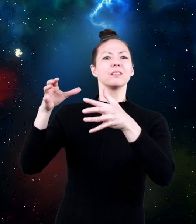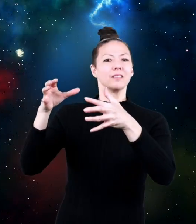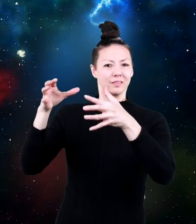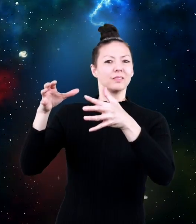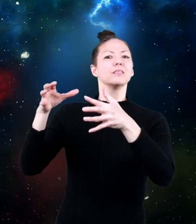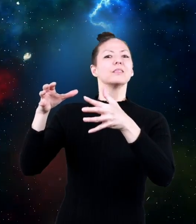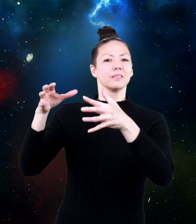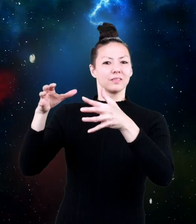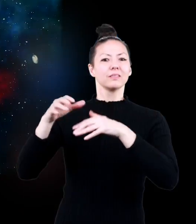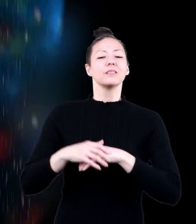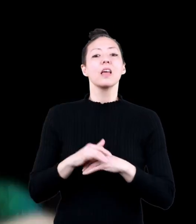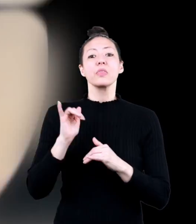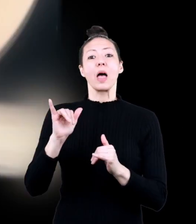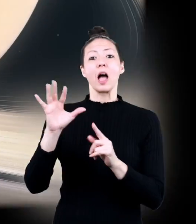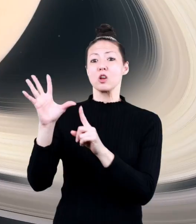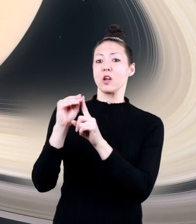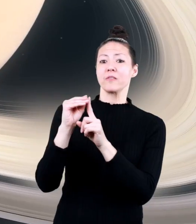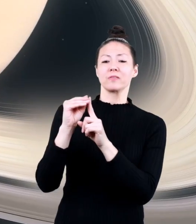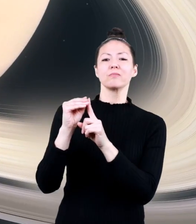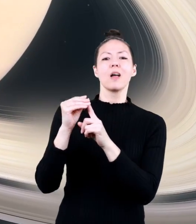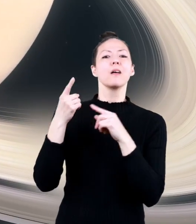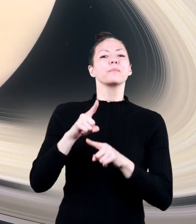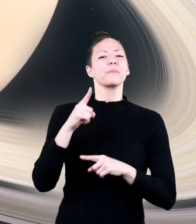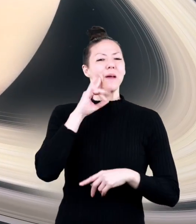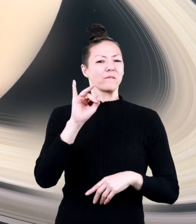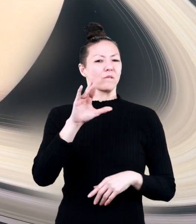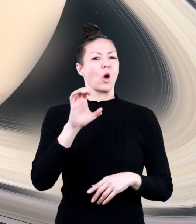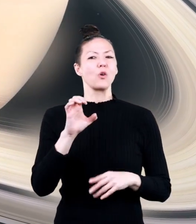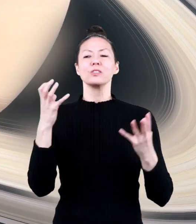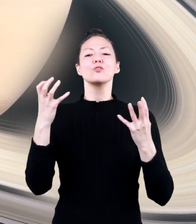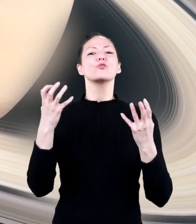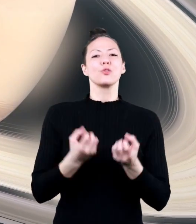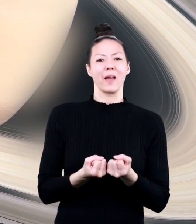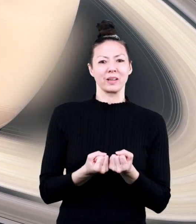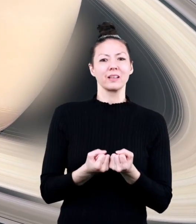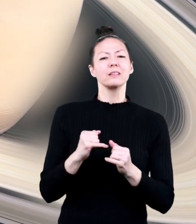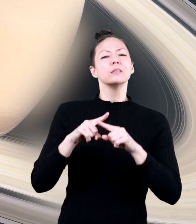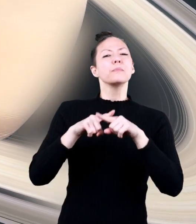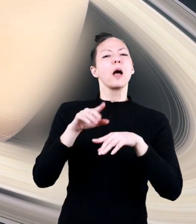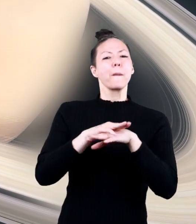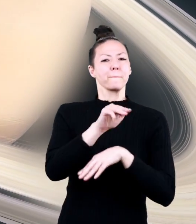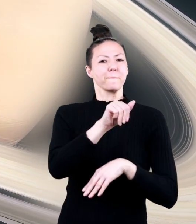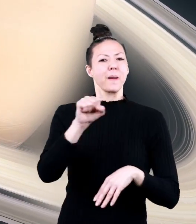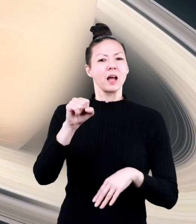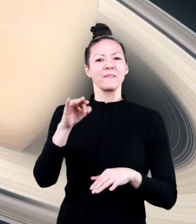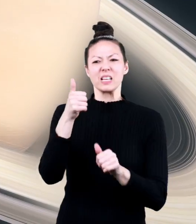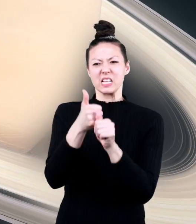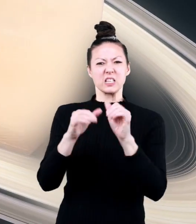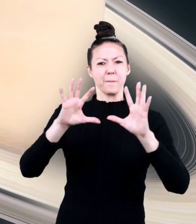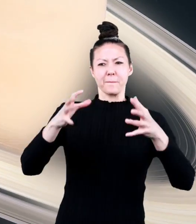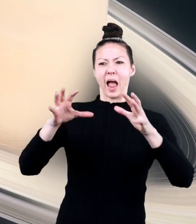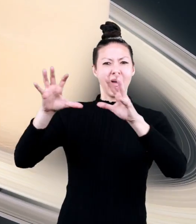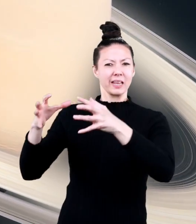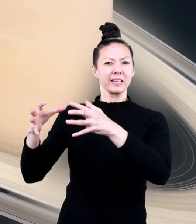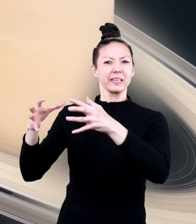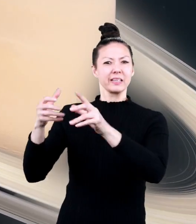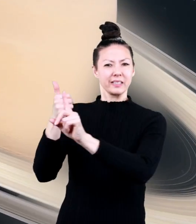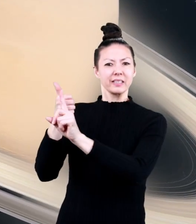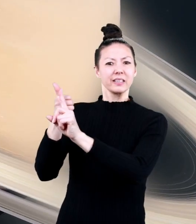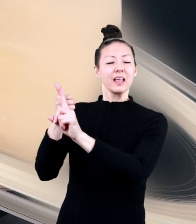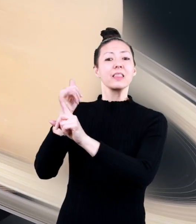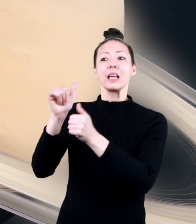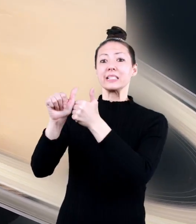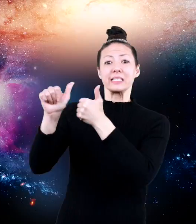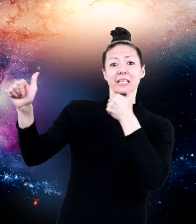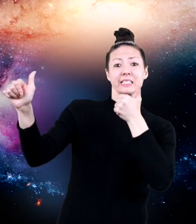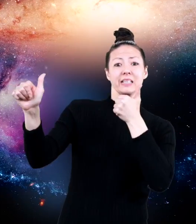celestial body. This attraction is due to a force, gravity, that depends on the mass of each